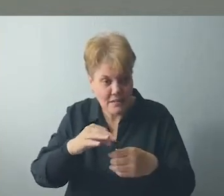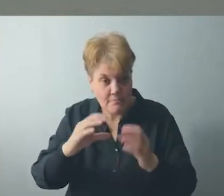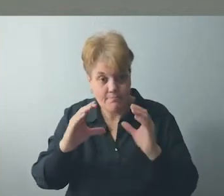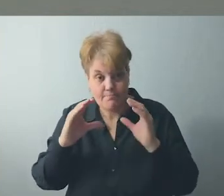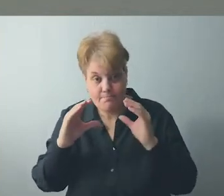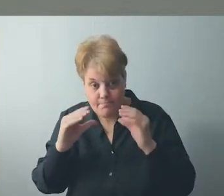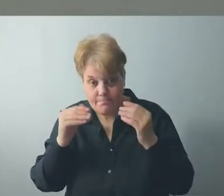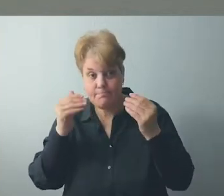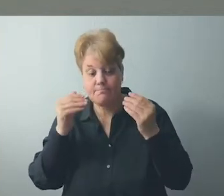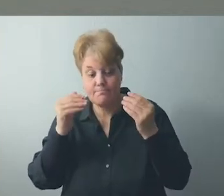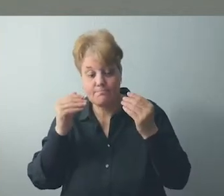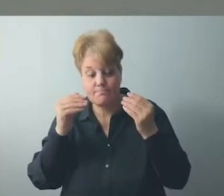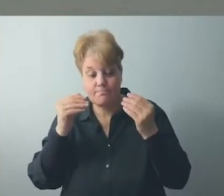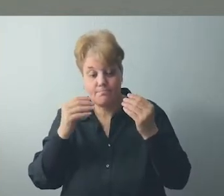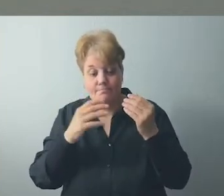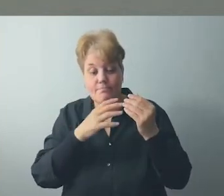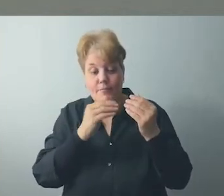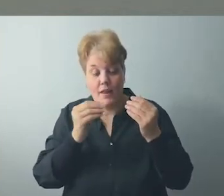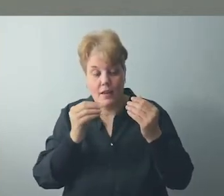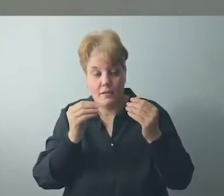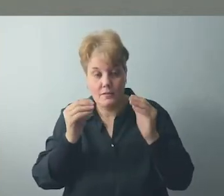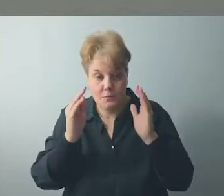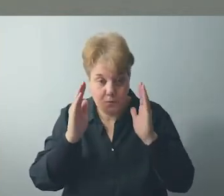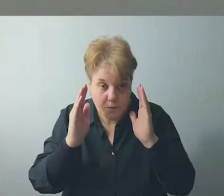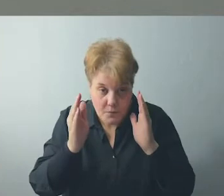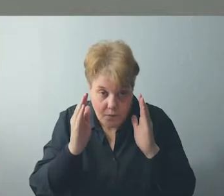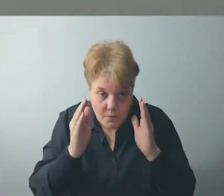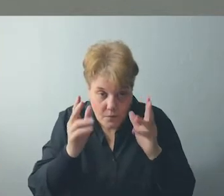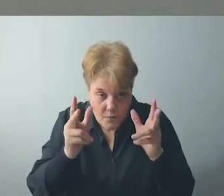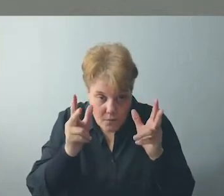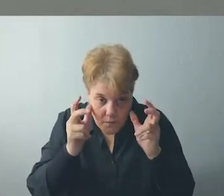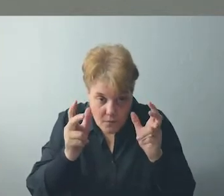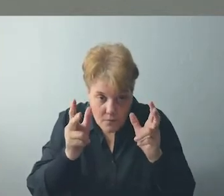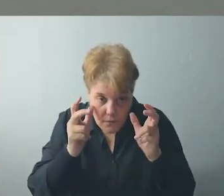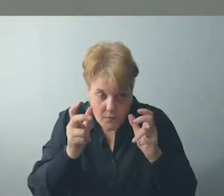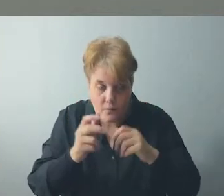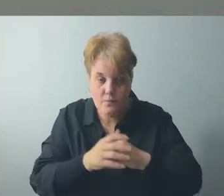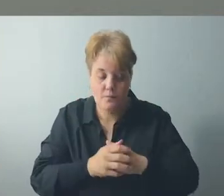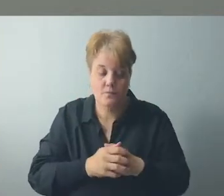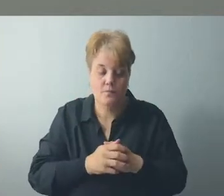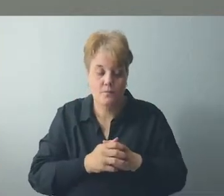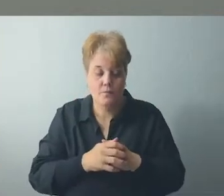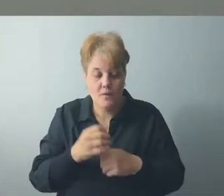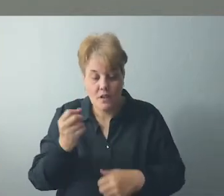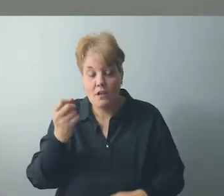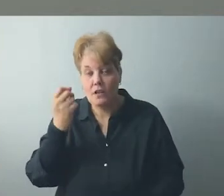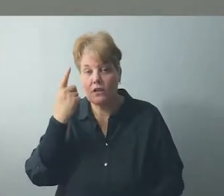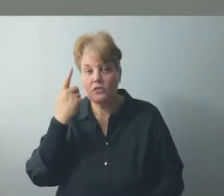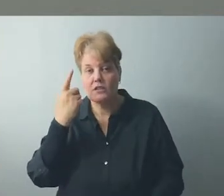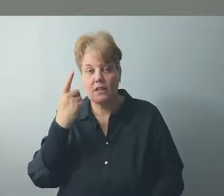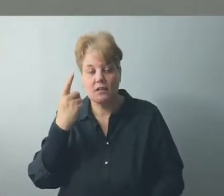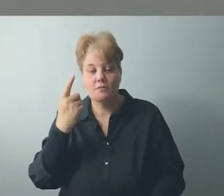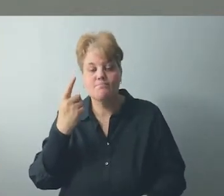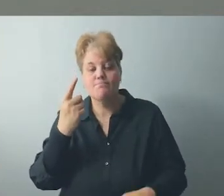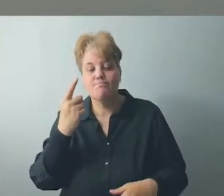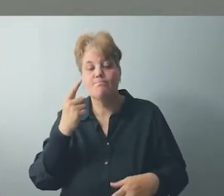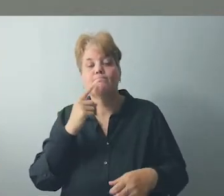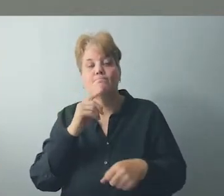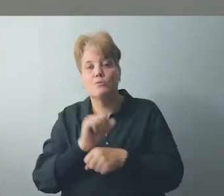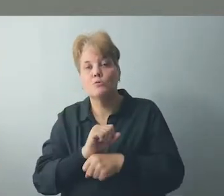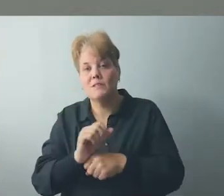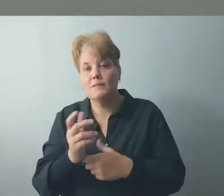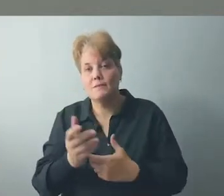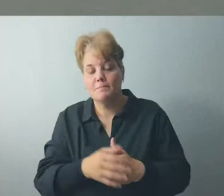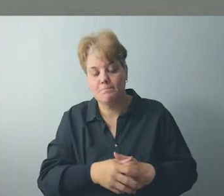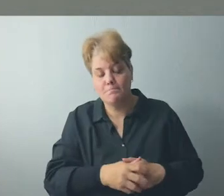not just to hear them, but to understand their pain. Someone who would really, truly listen.